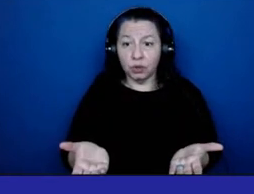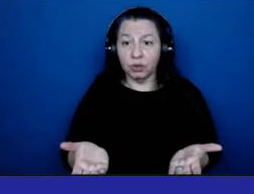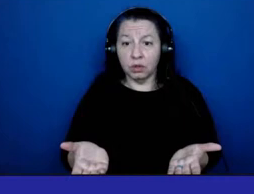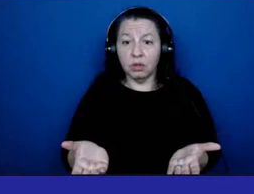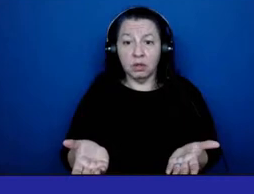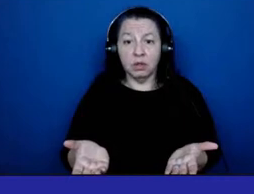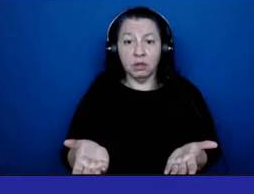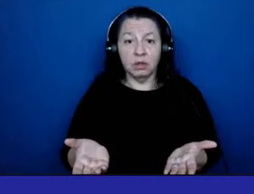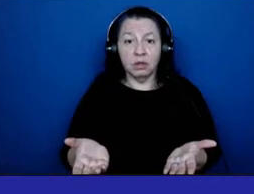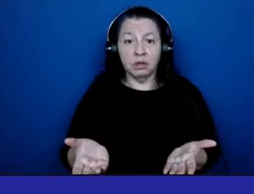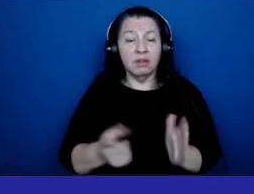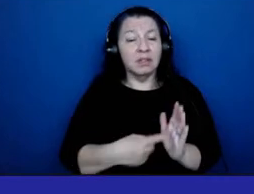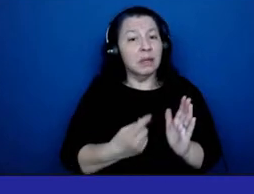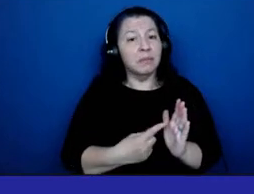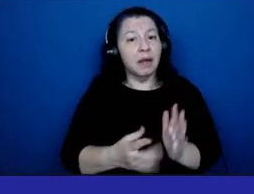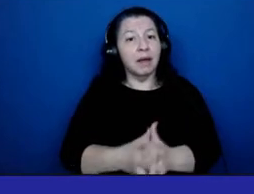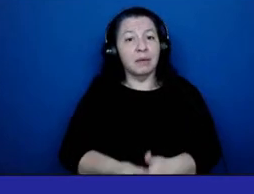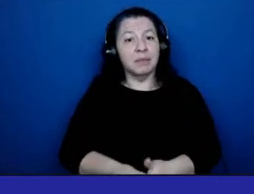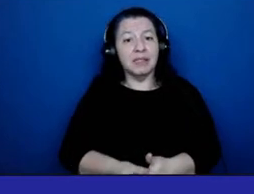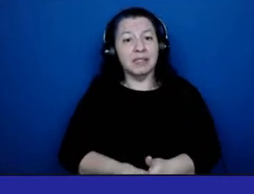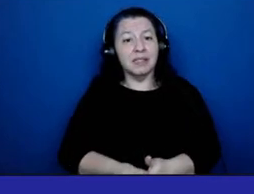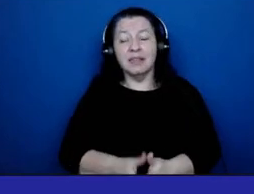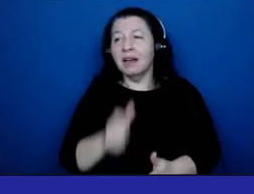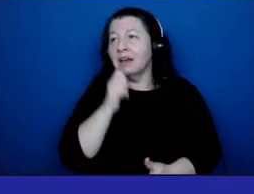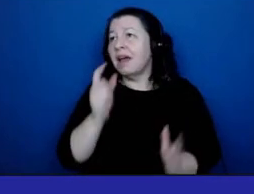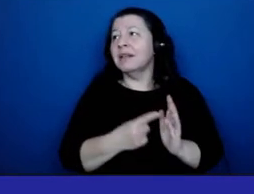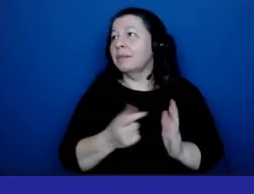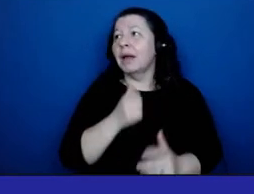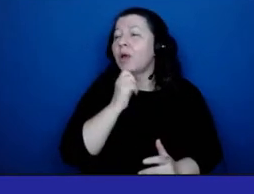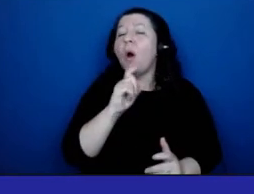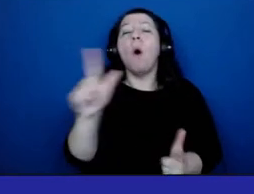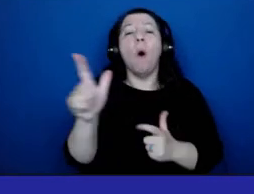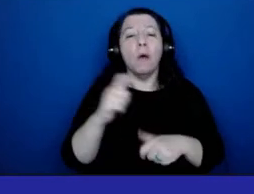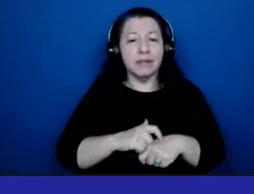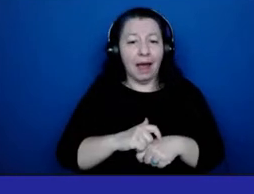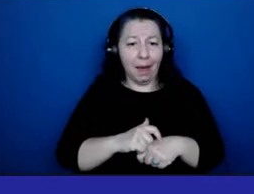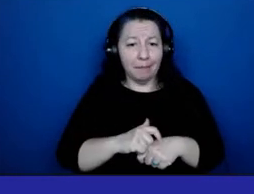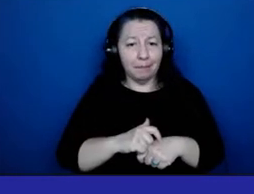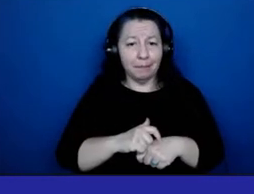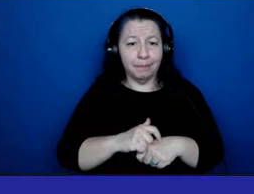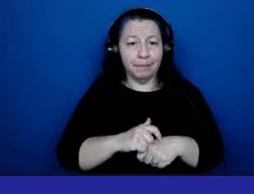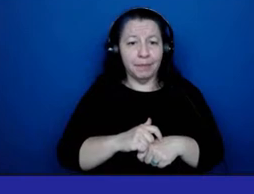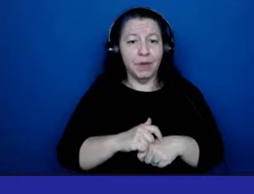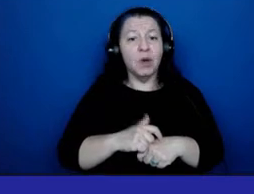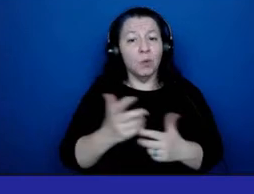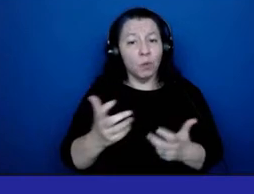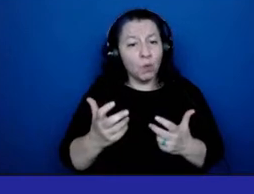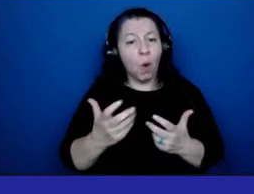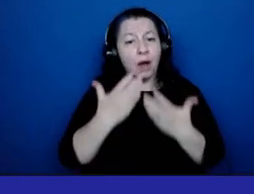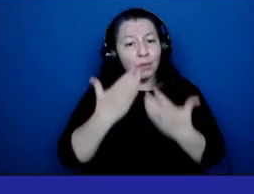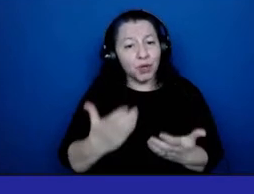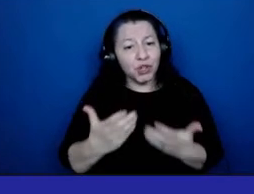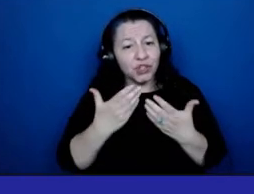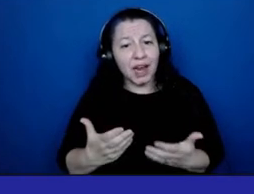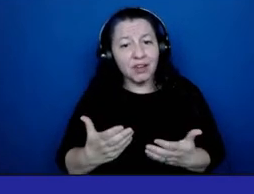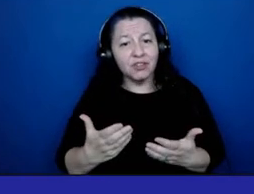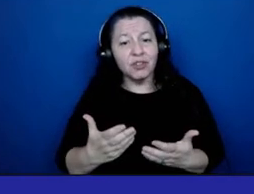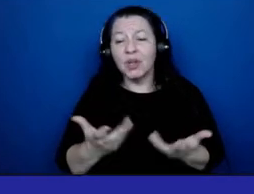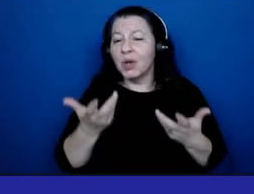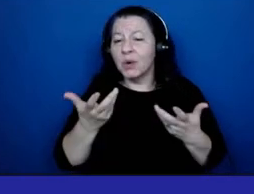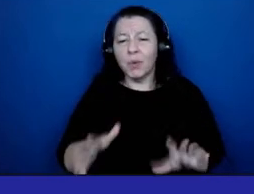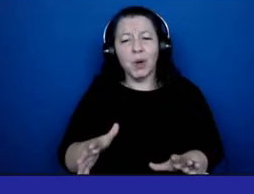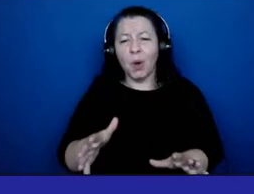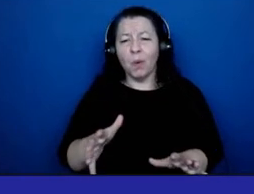And sometimes, not sometimes, all the time, we want to be appreciated. We don't want to be told